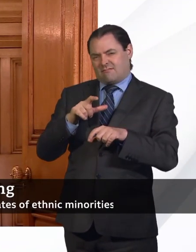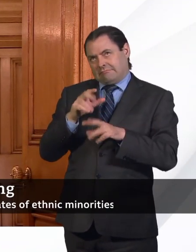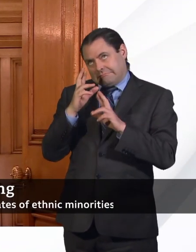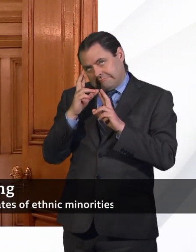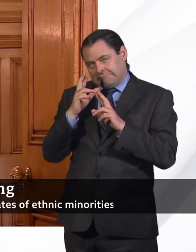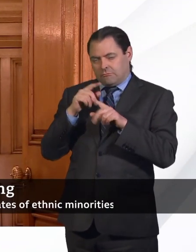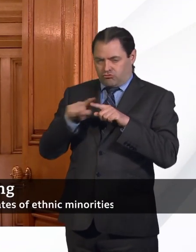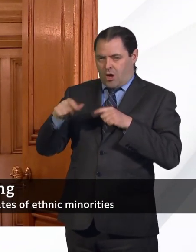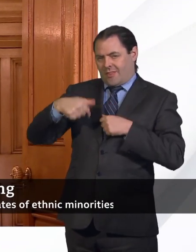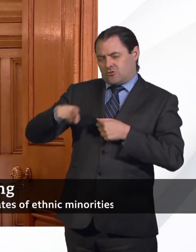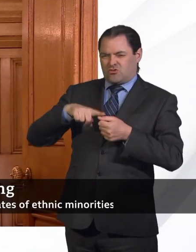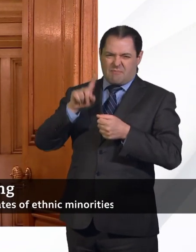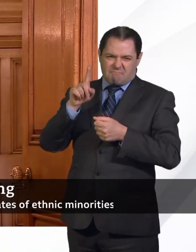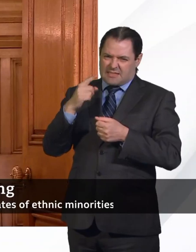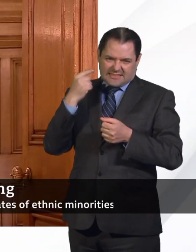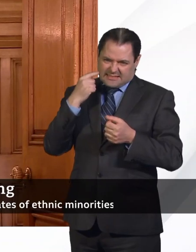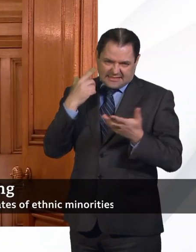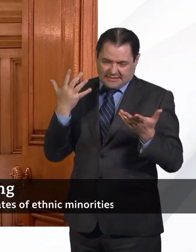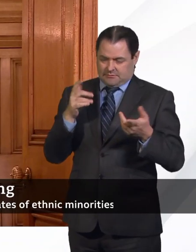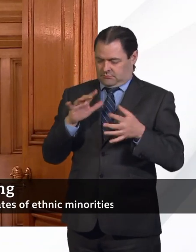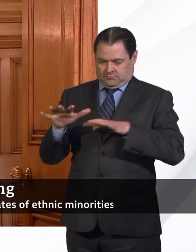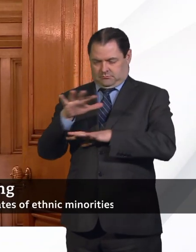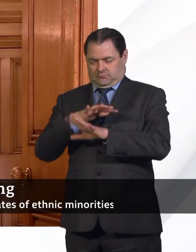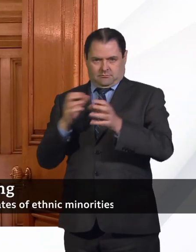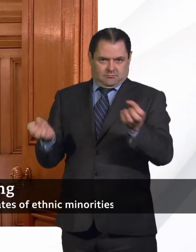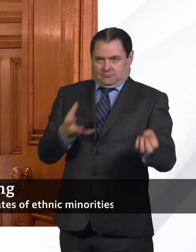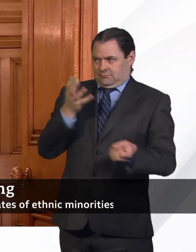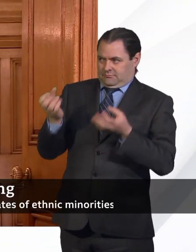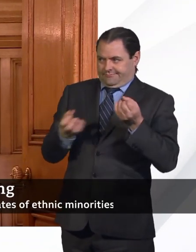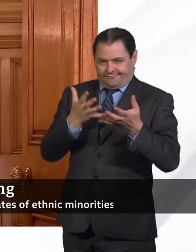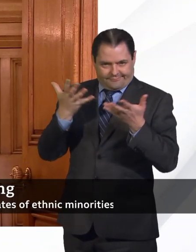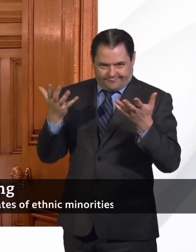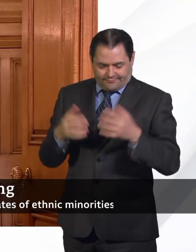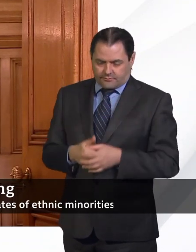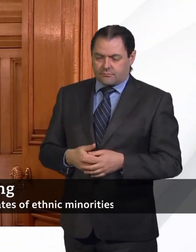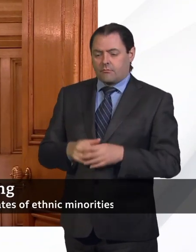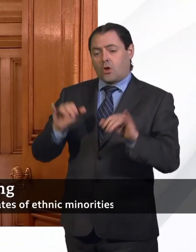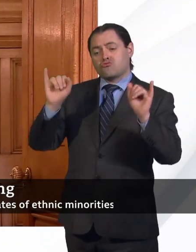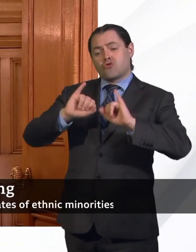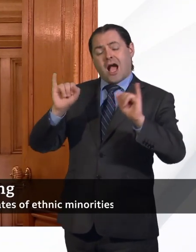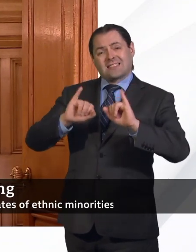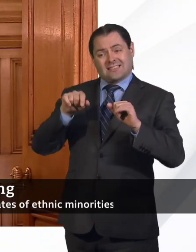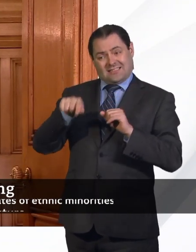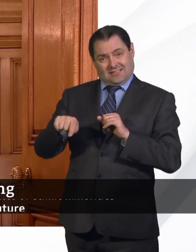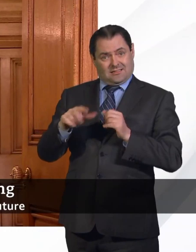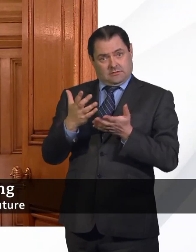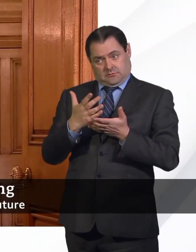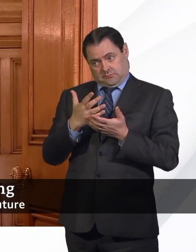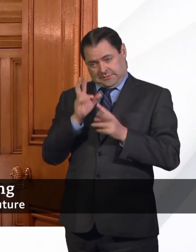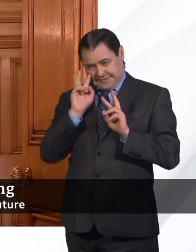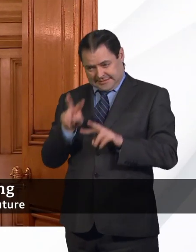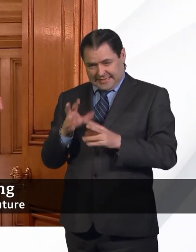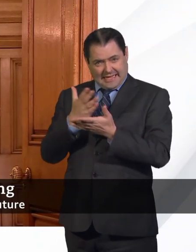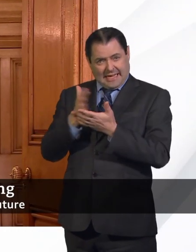straightforward. And what I can say is that the crisis itself has demonstrated many of the